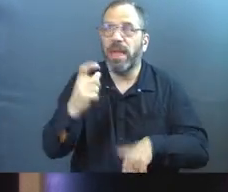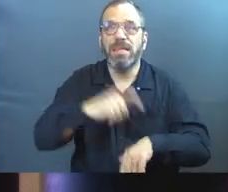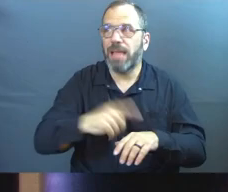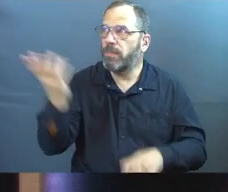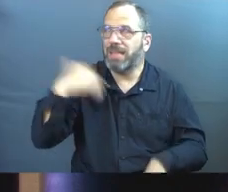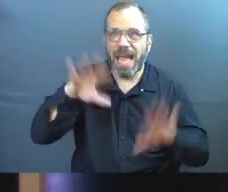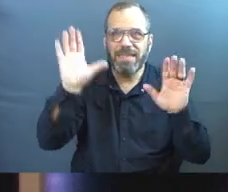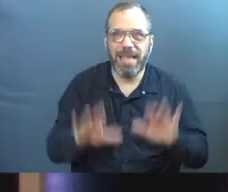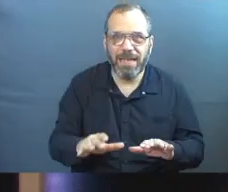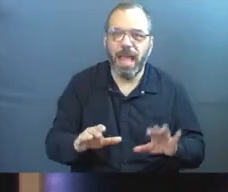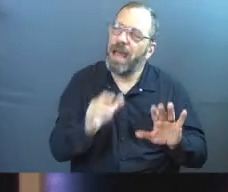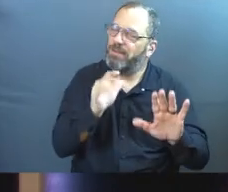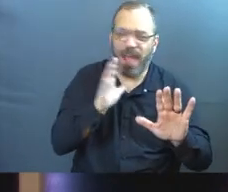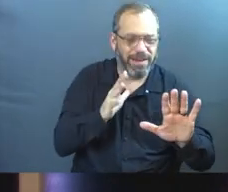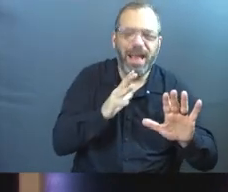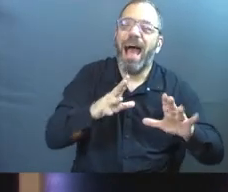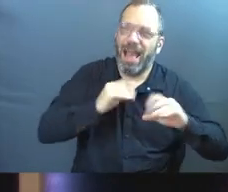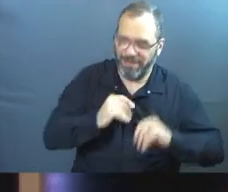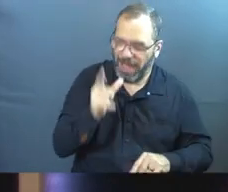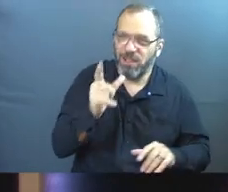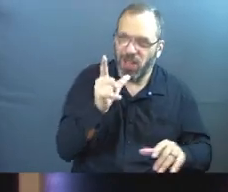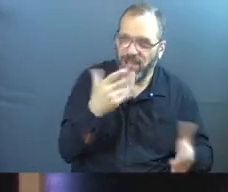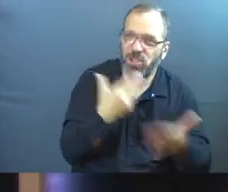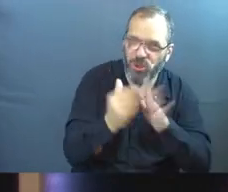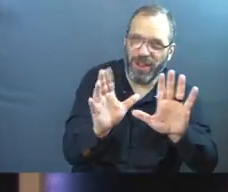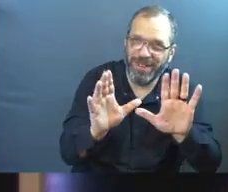times, not against lunch. I'm just saying